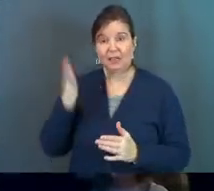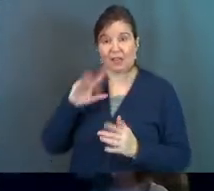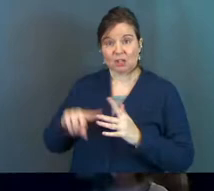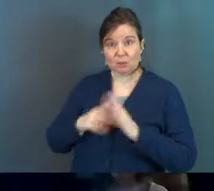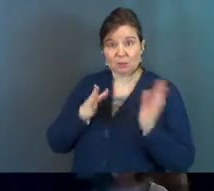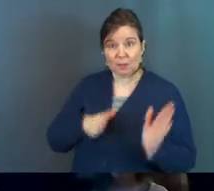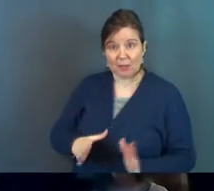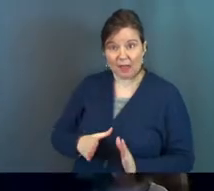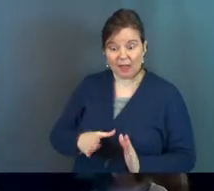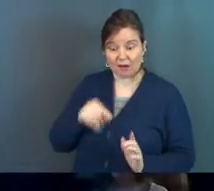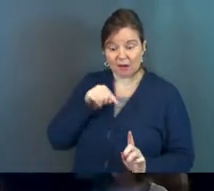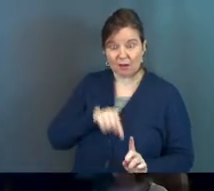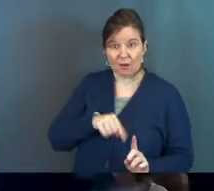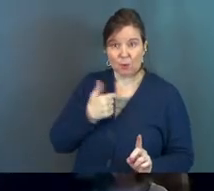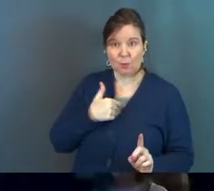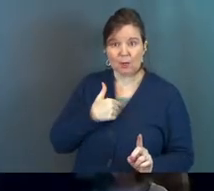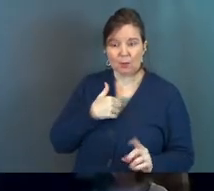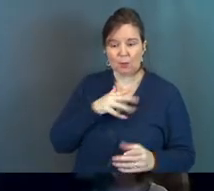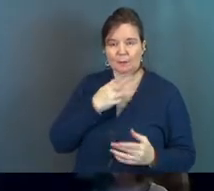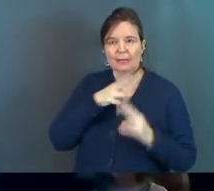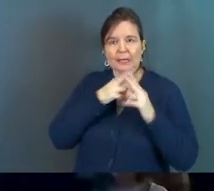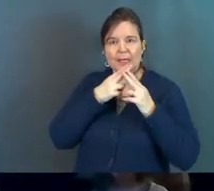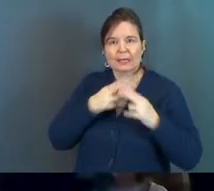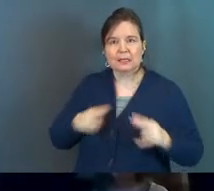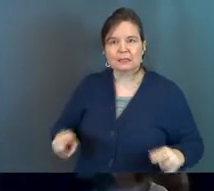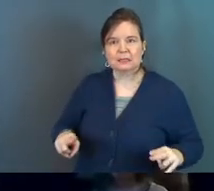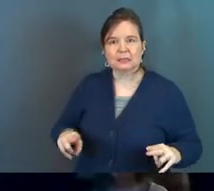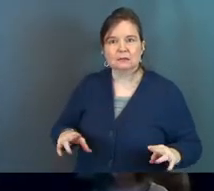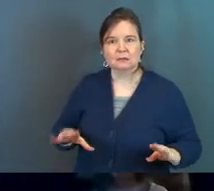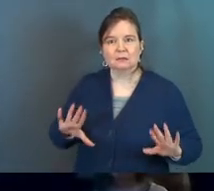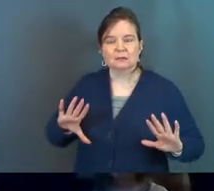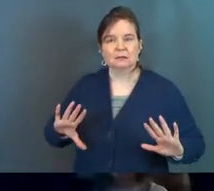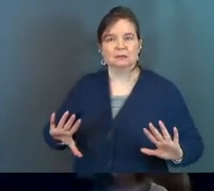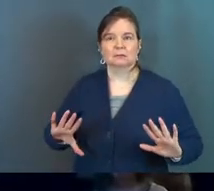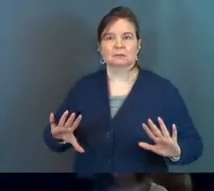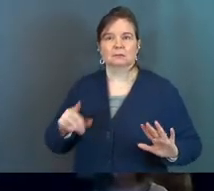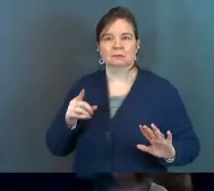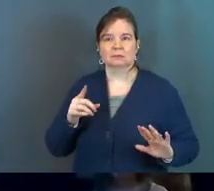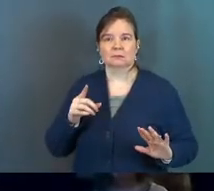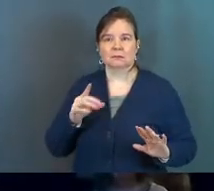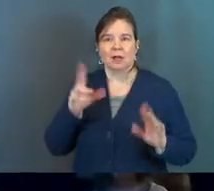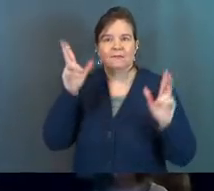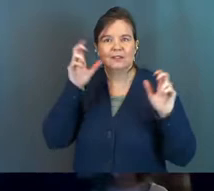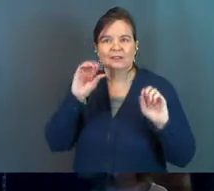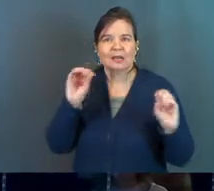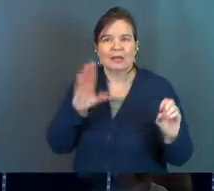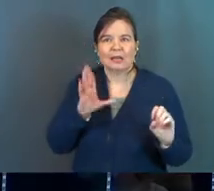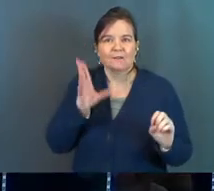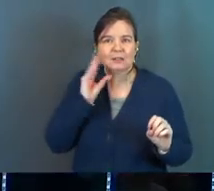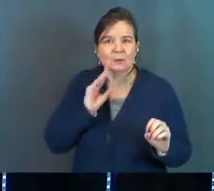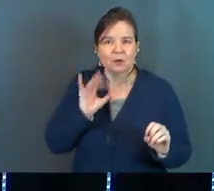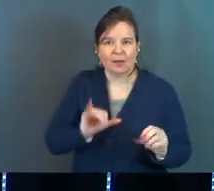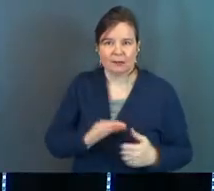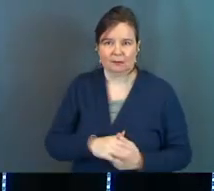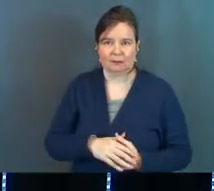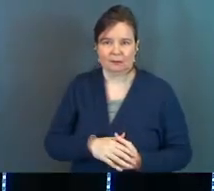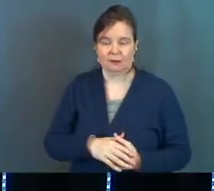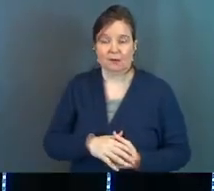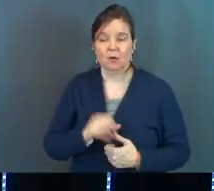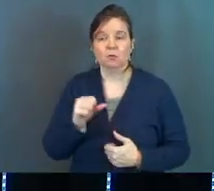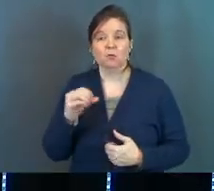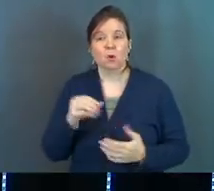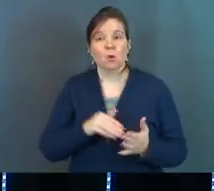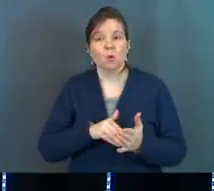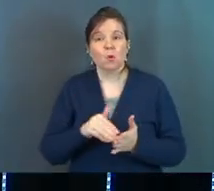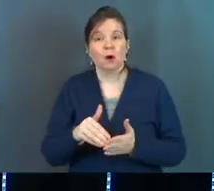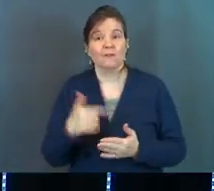original plan was that we would be innocent of evil, never having experienced it. And